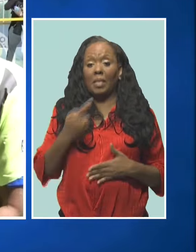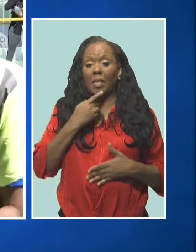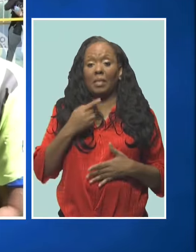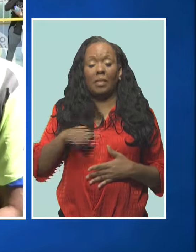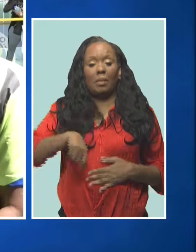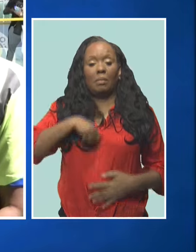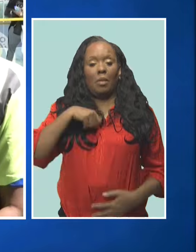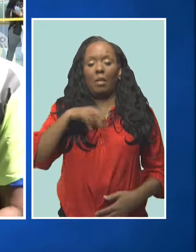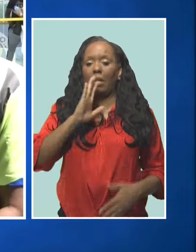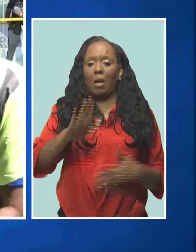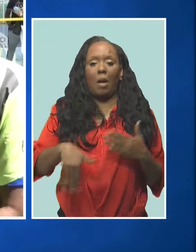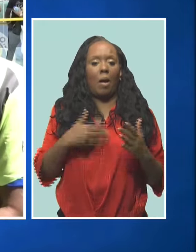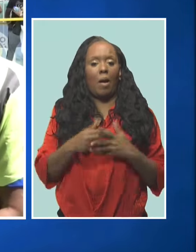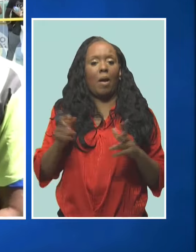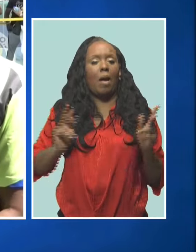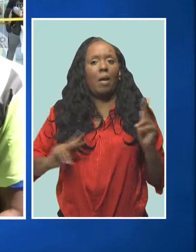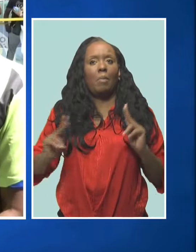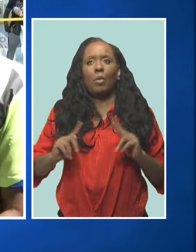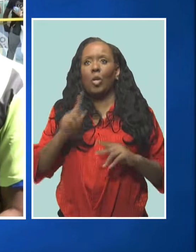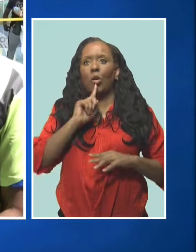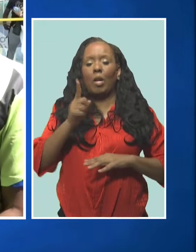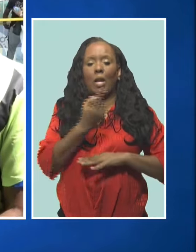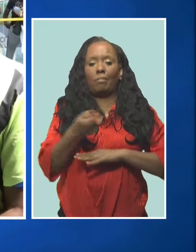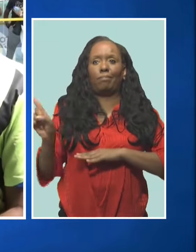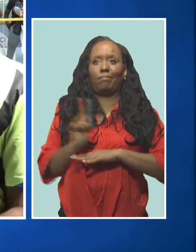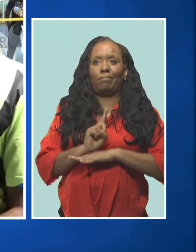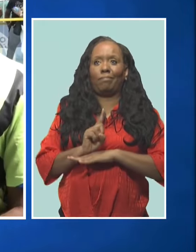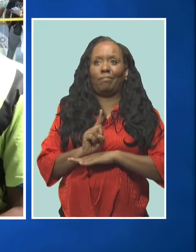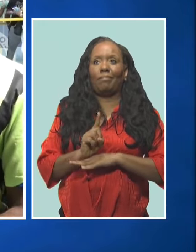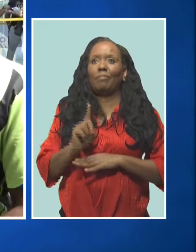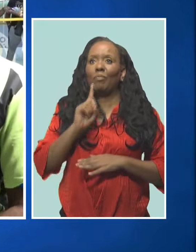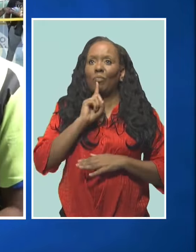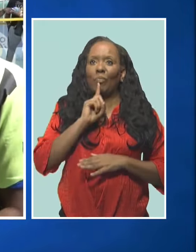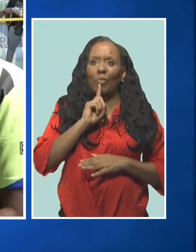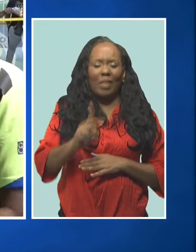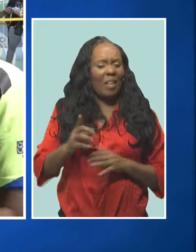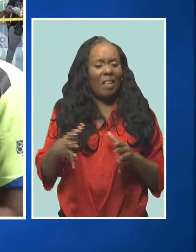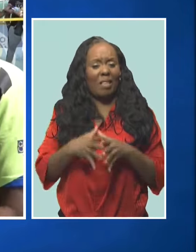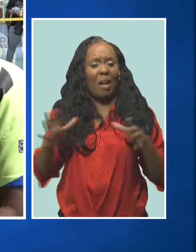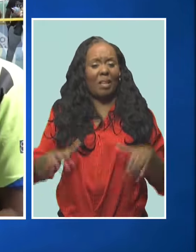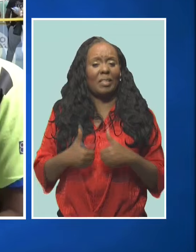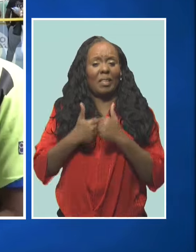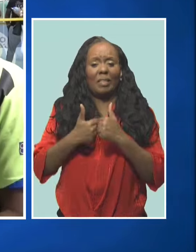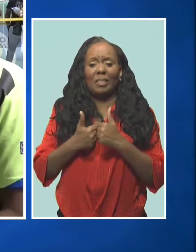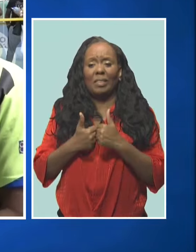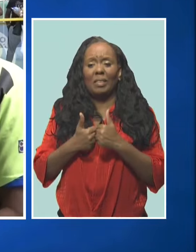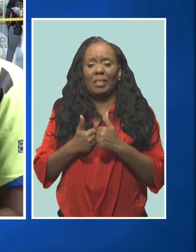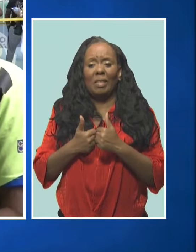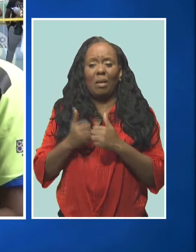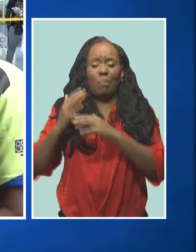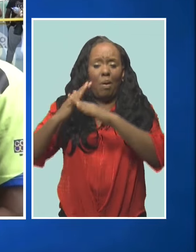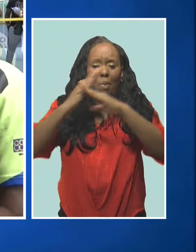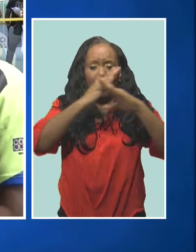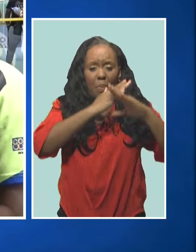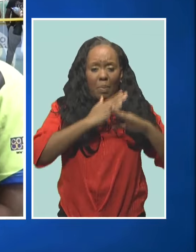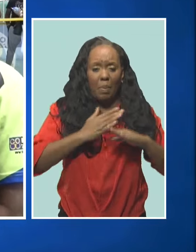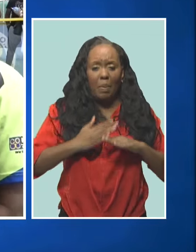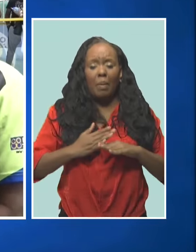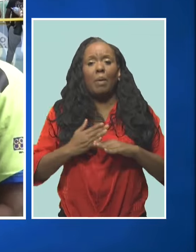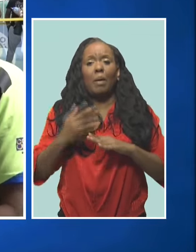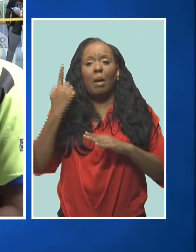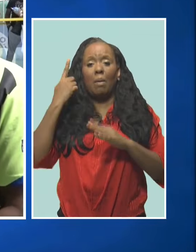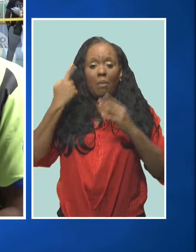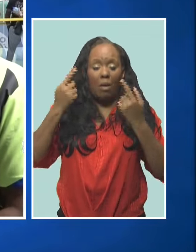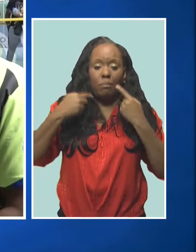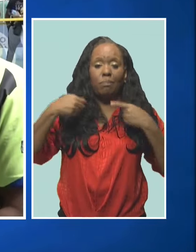all those who made it on the big stage, particularly given the challenges and obstacles they overcame to get there.